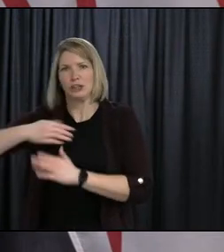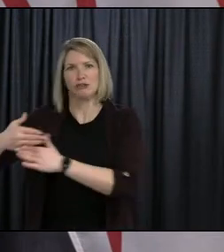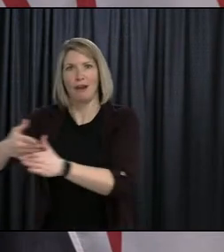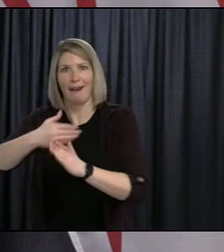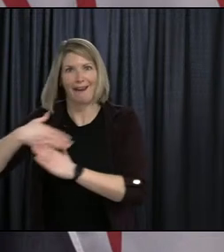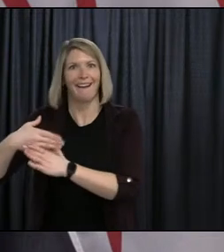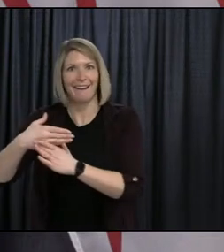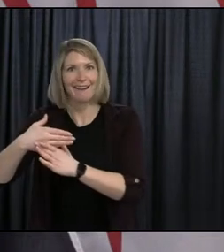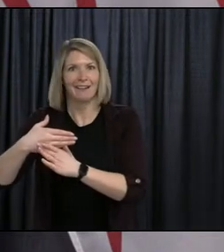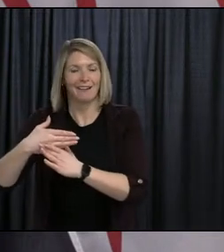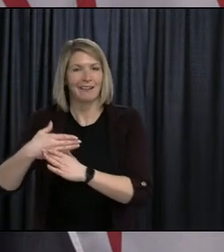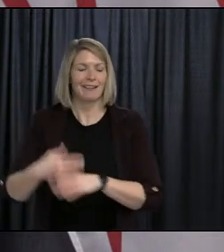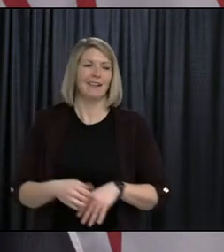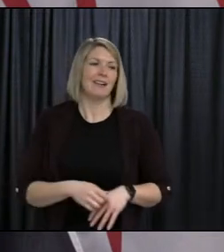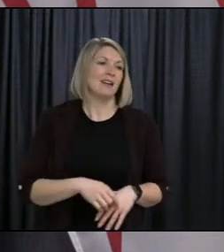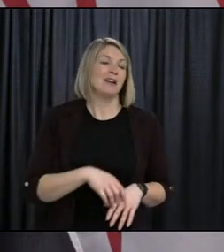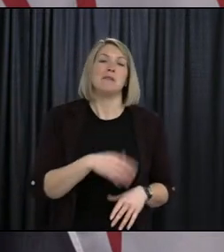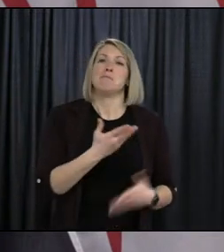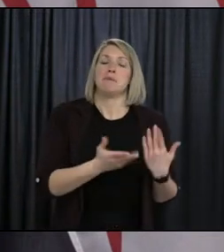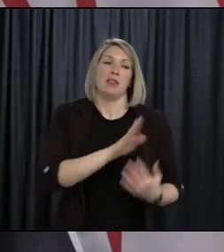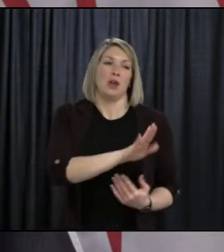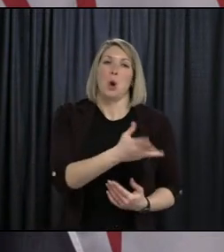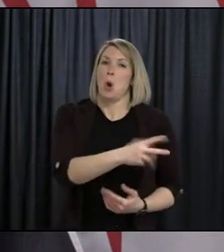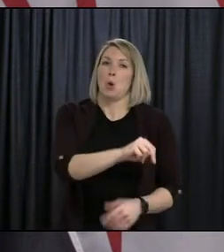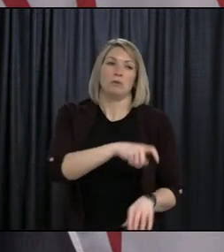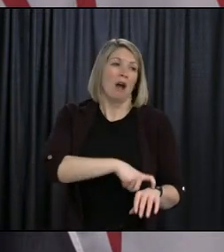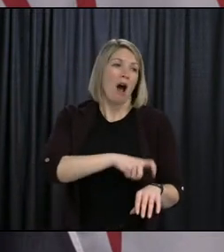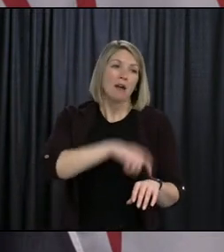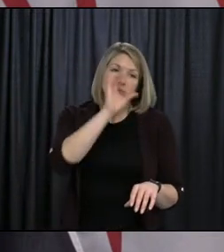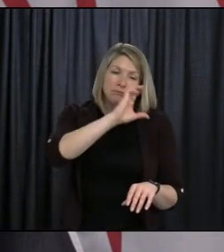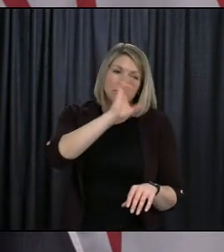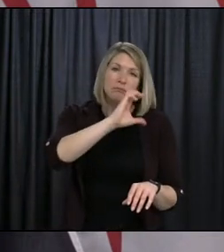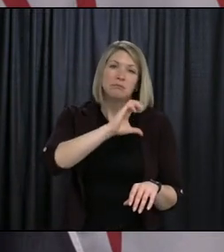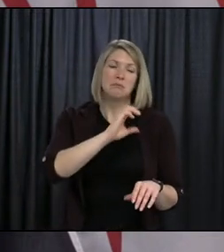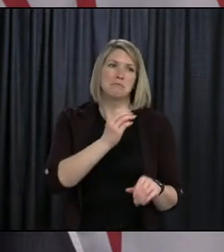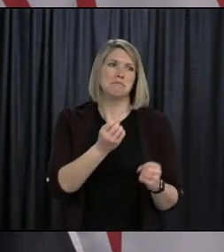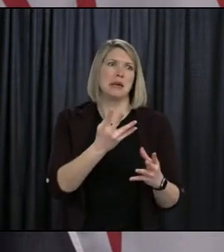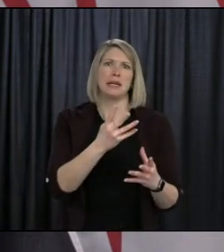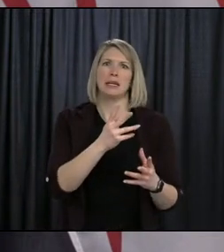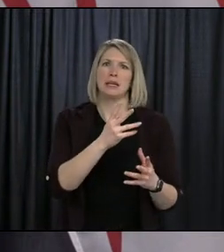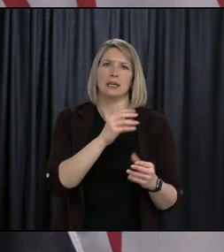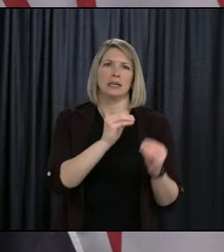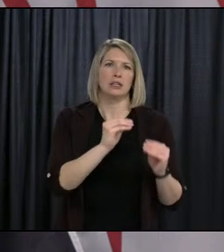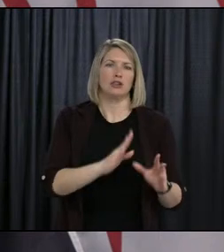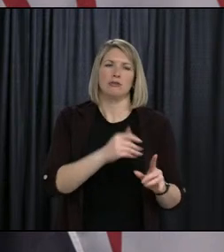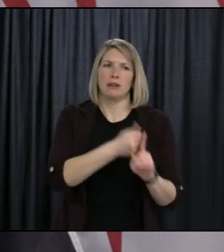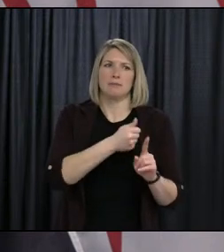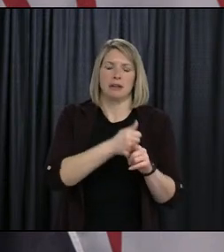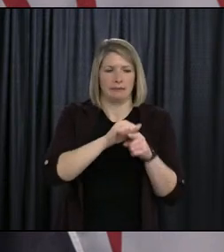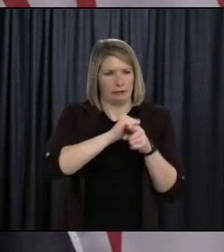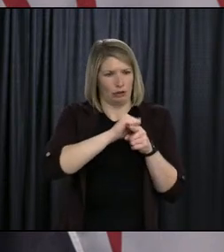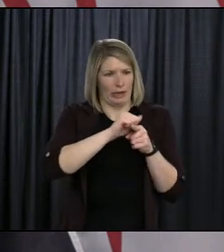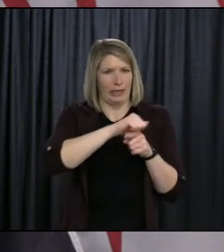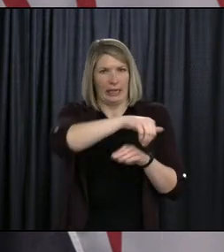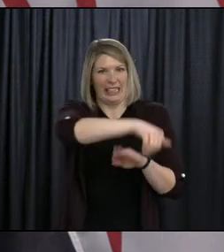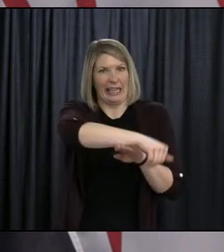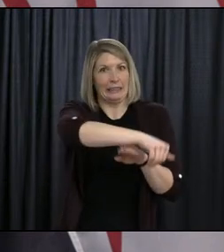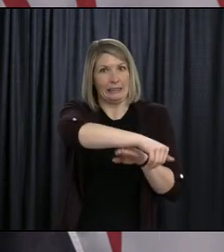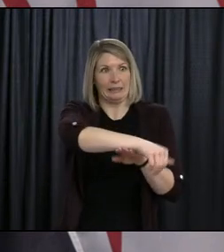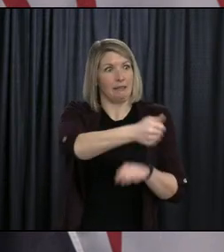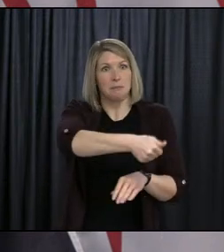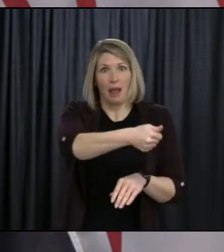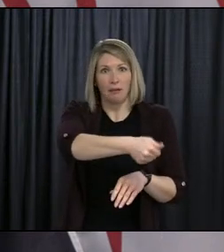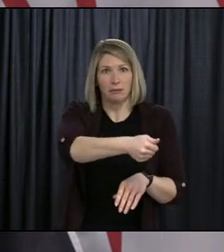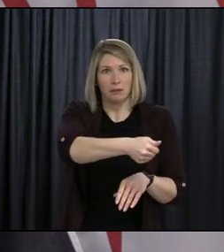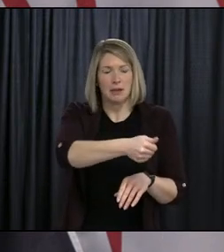you know, during the preparation periods or even in the evening. We had a lot of book studies and discussions, and teachers really stepped